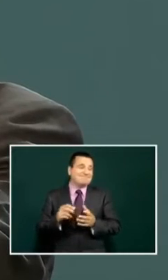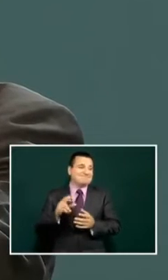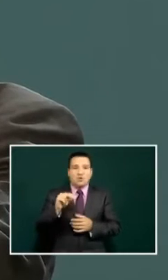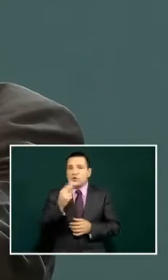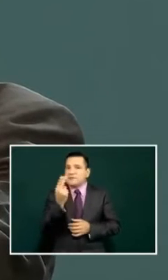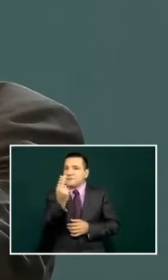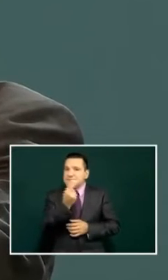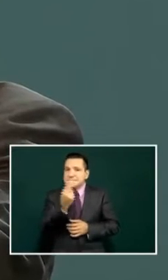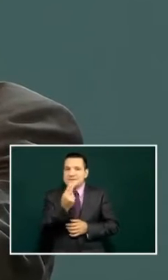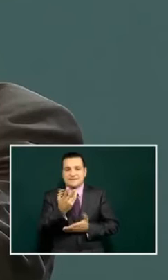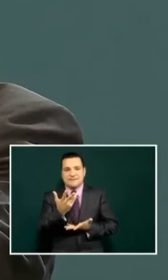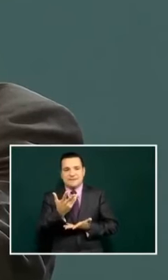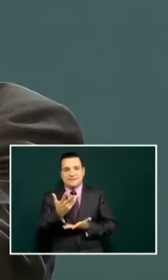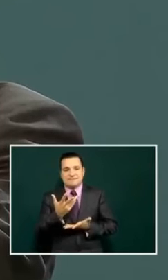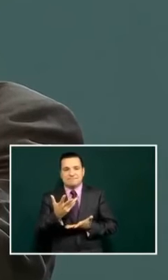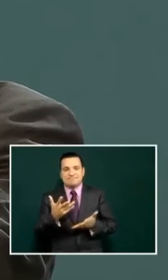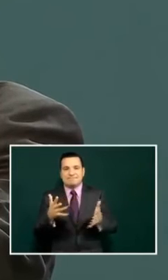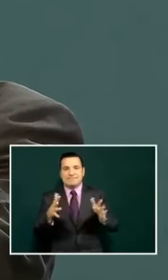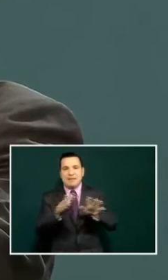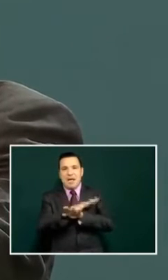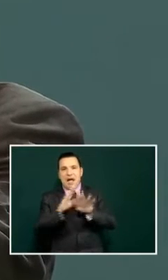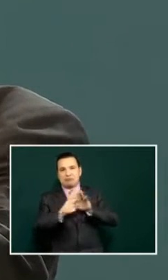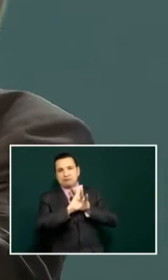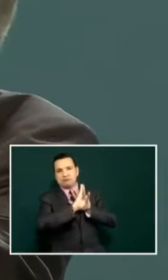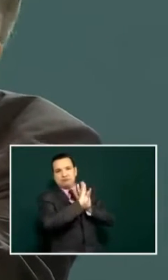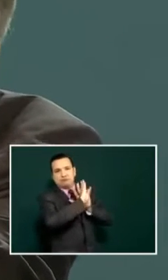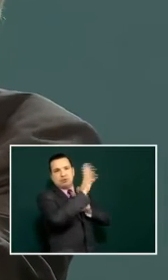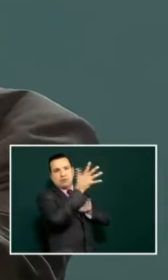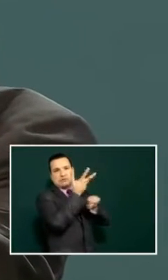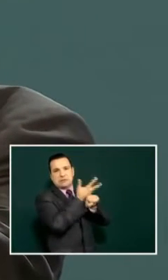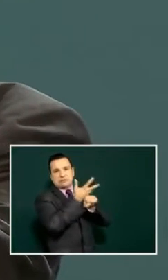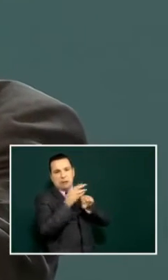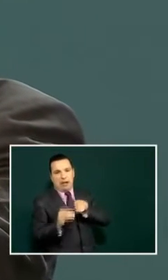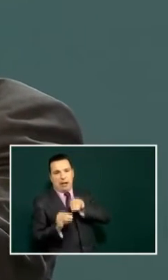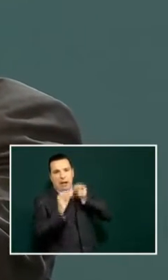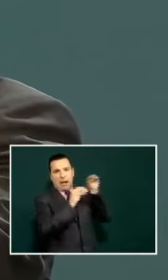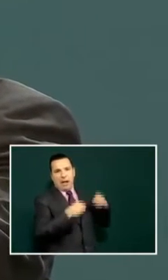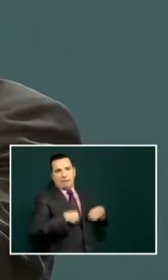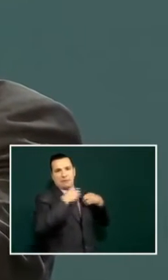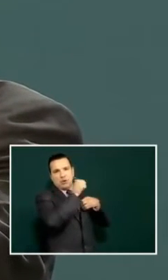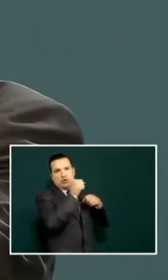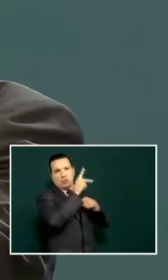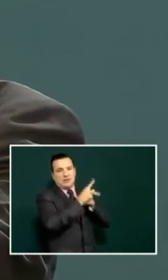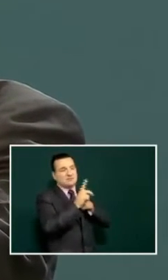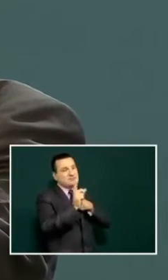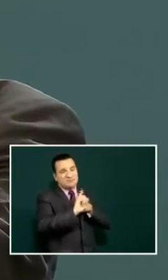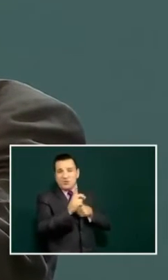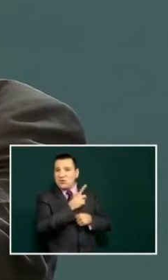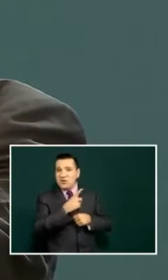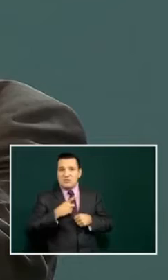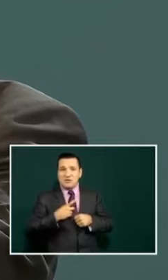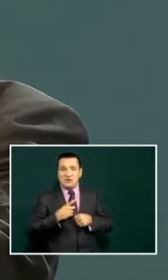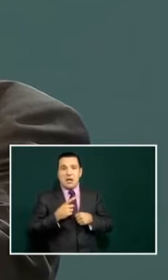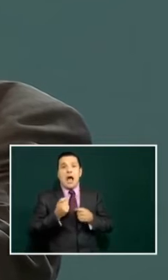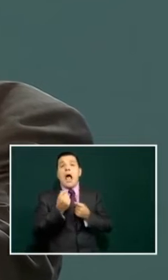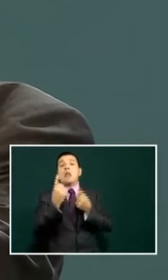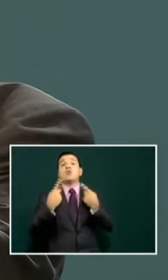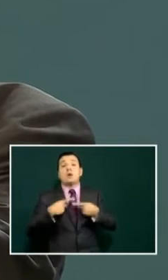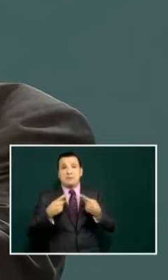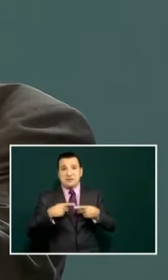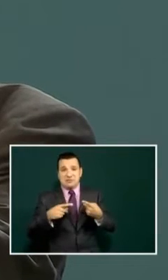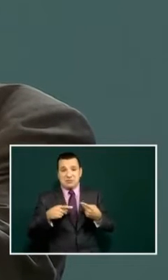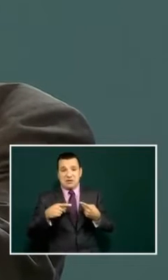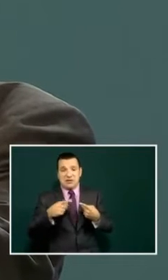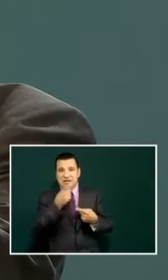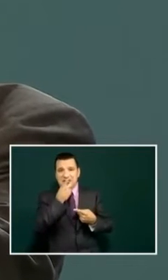find themselves in that where they're obligated to immigrate that if they leave the country they do it